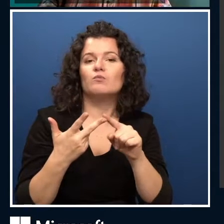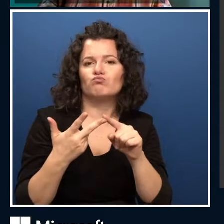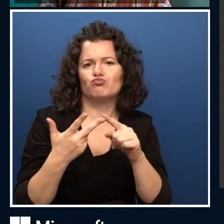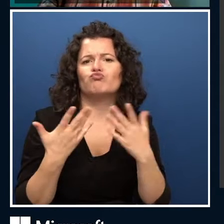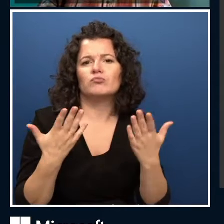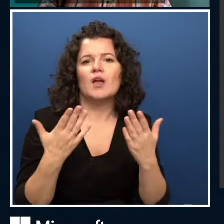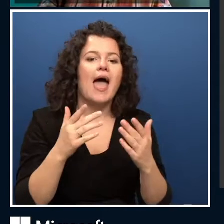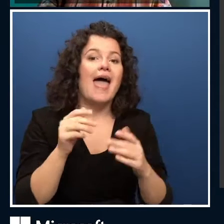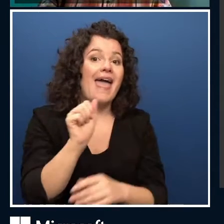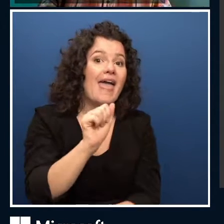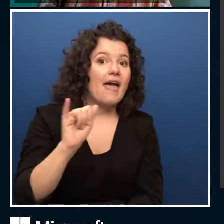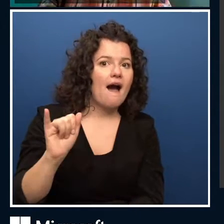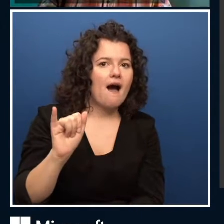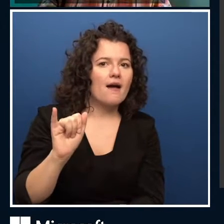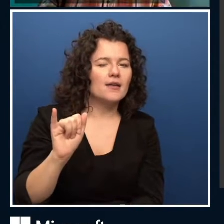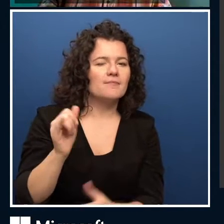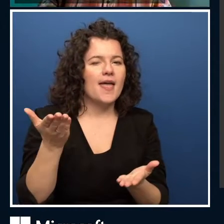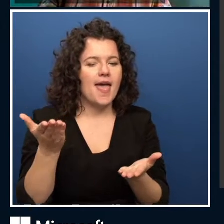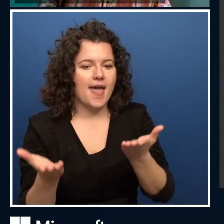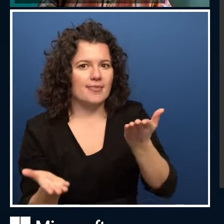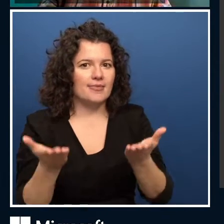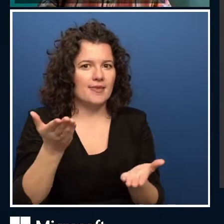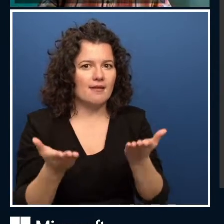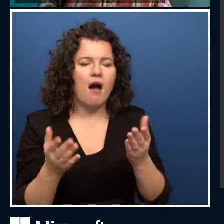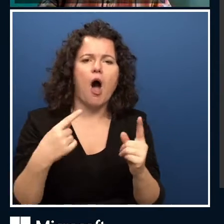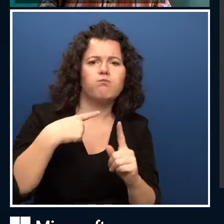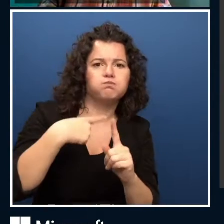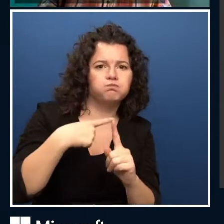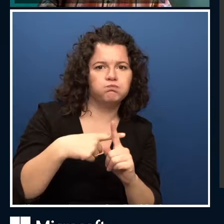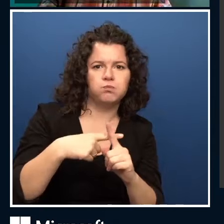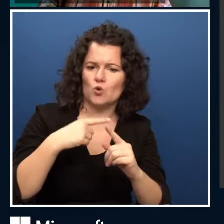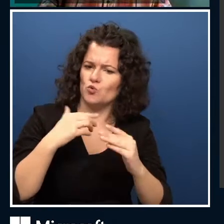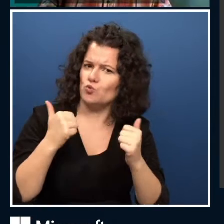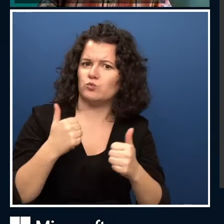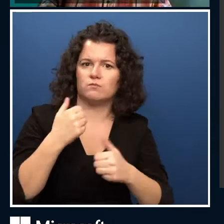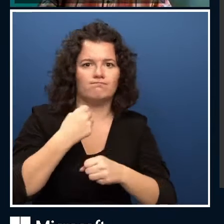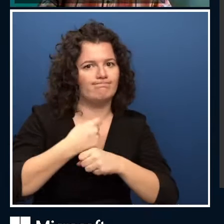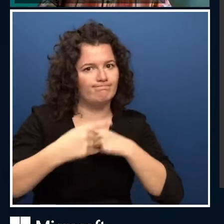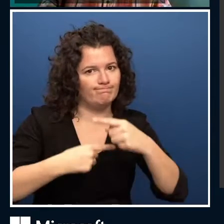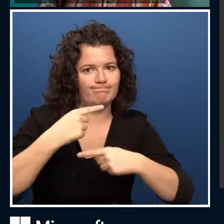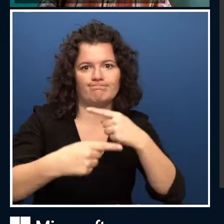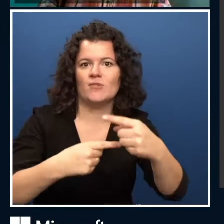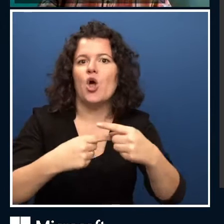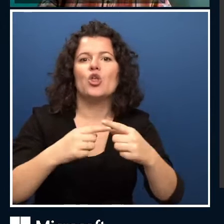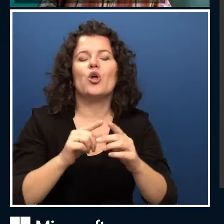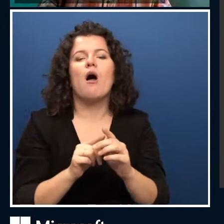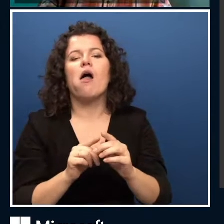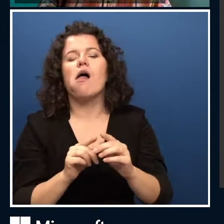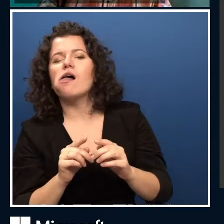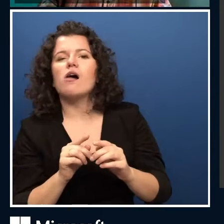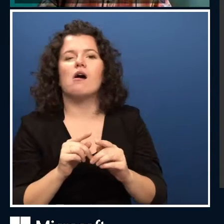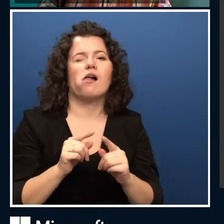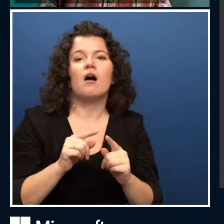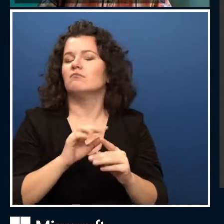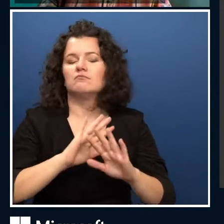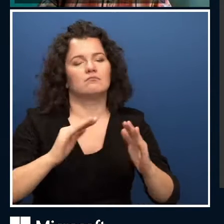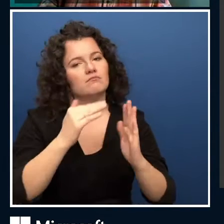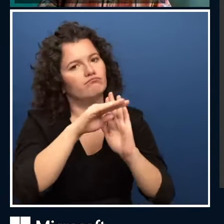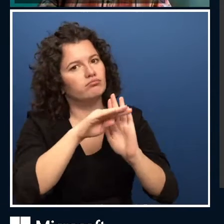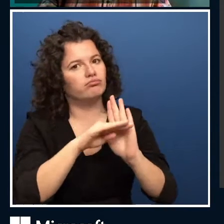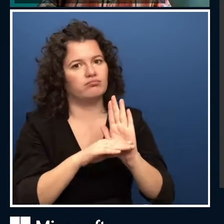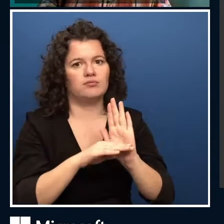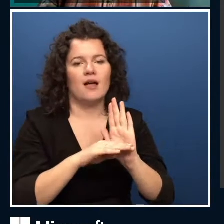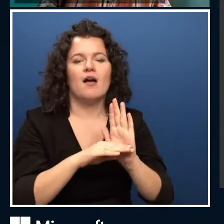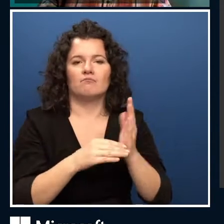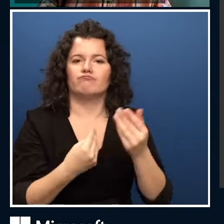for good. And we have some incredible people that are going to share their stories in this space so you can see a real life part of this. We're also going to get